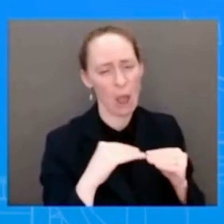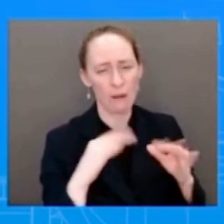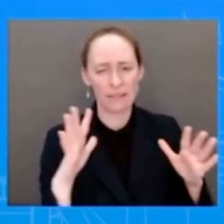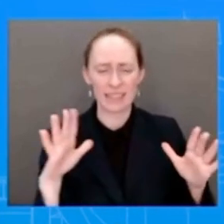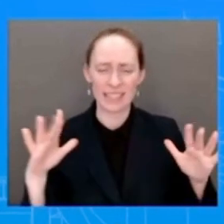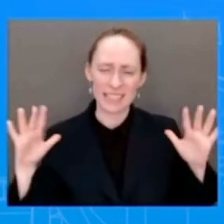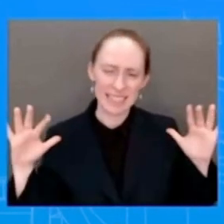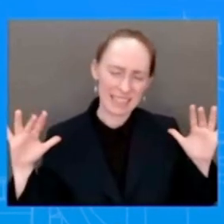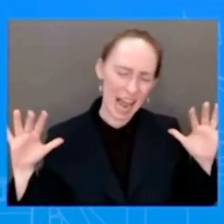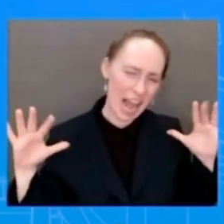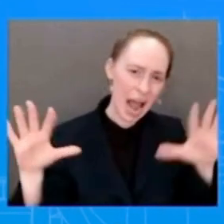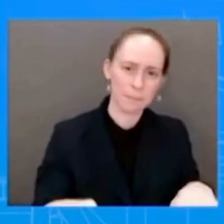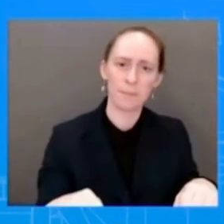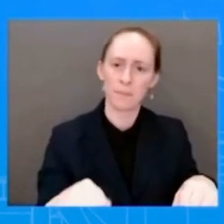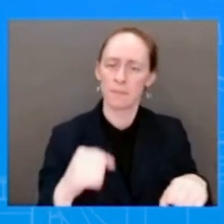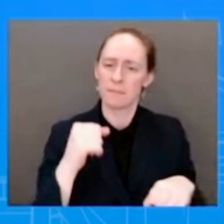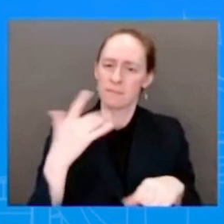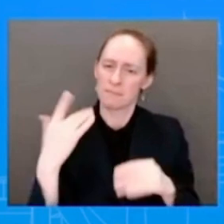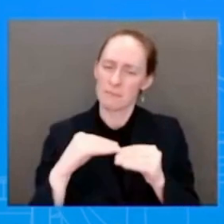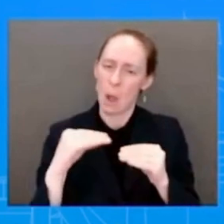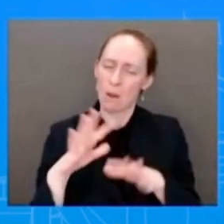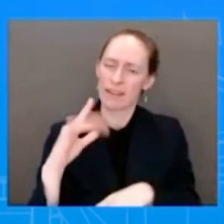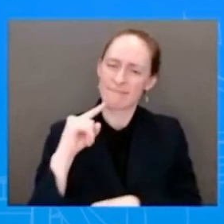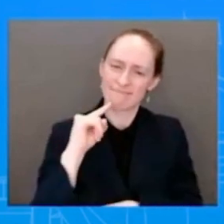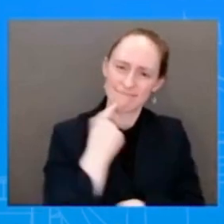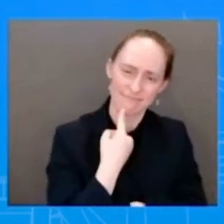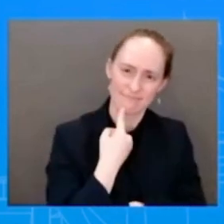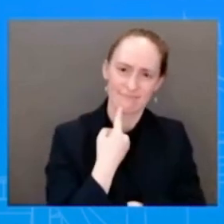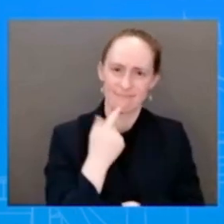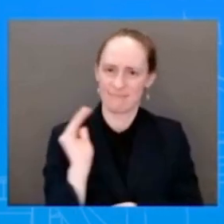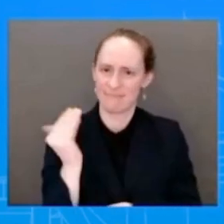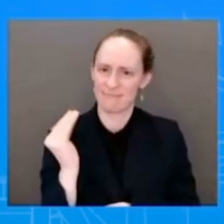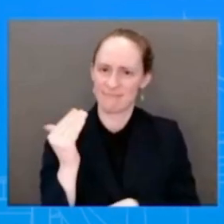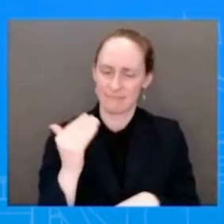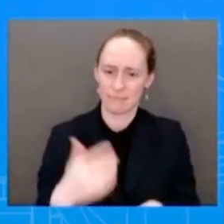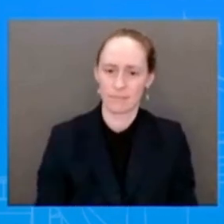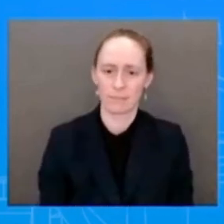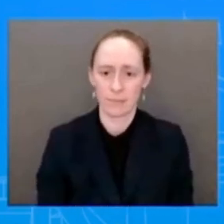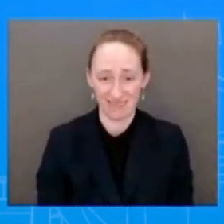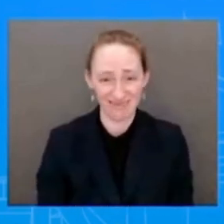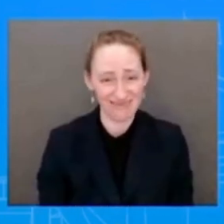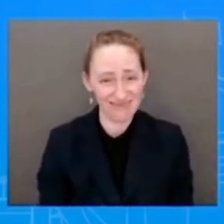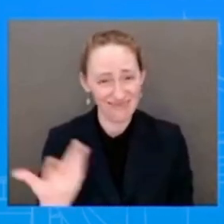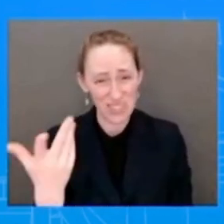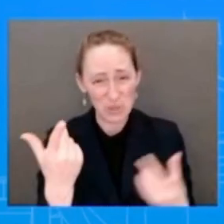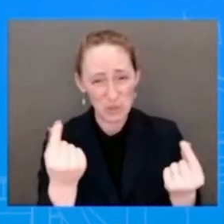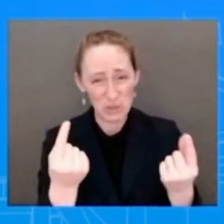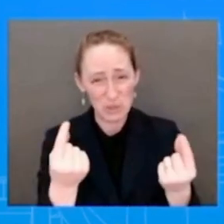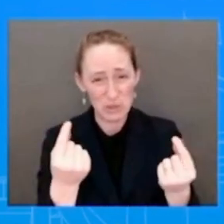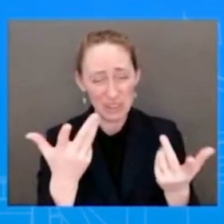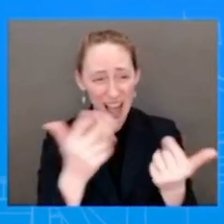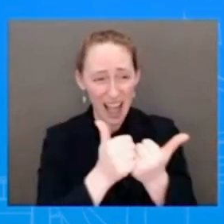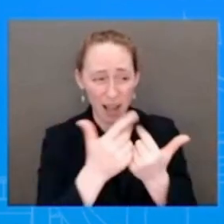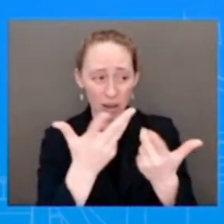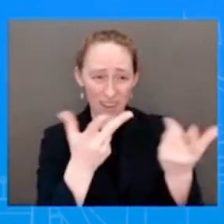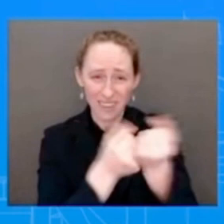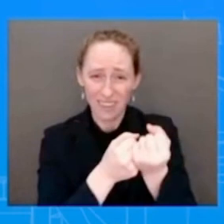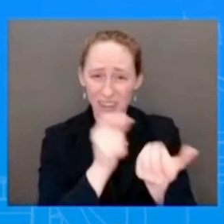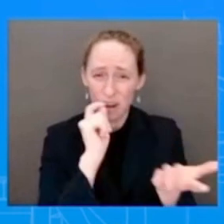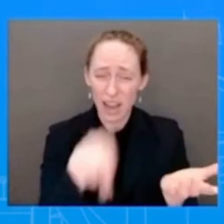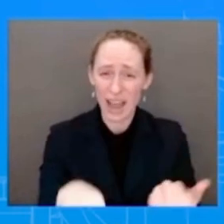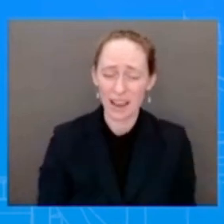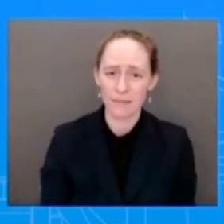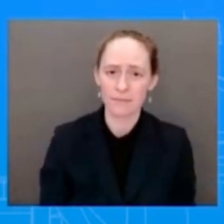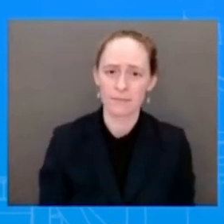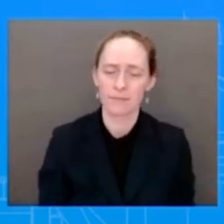security assistance? So, look, as it relates to security assistance, as you know, we have been, we have been very consistent in